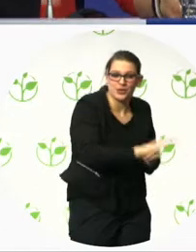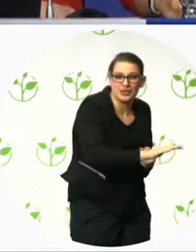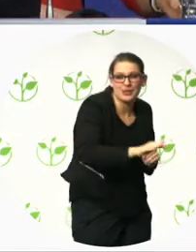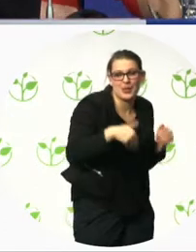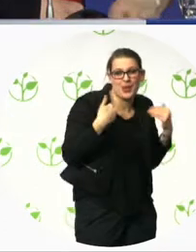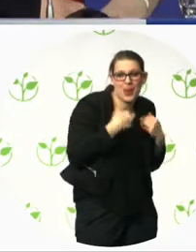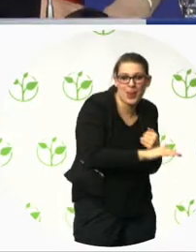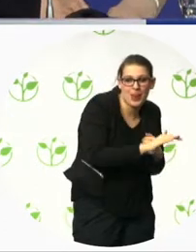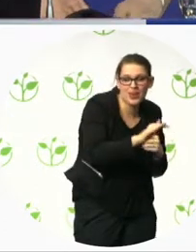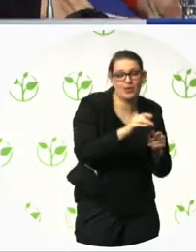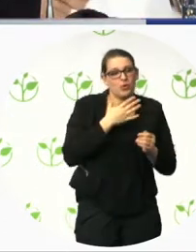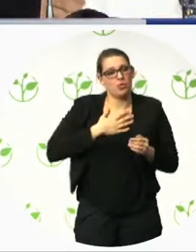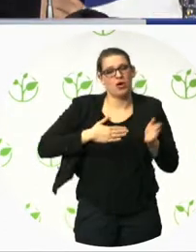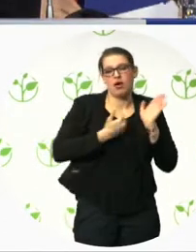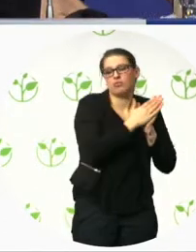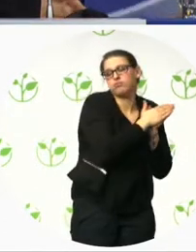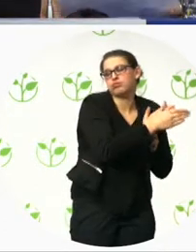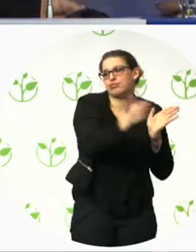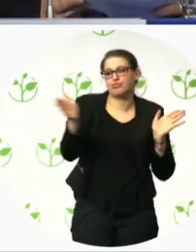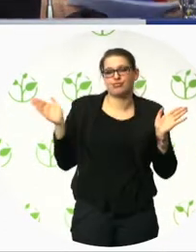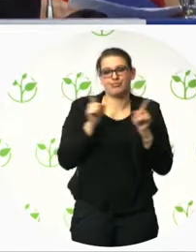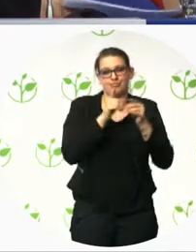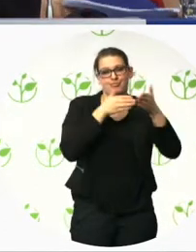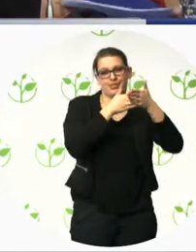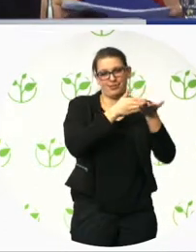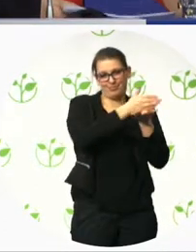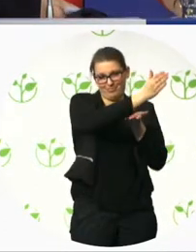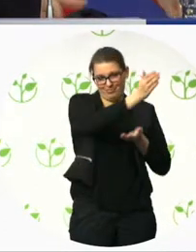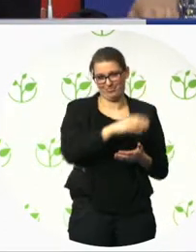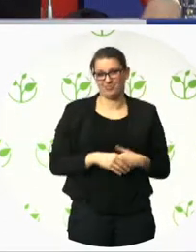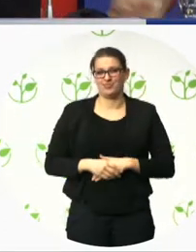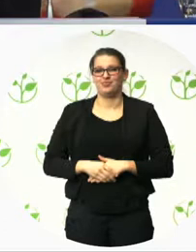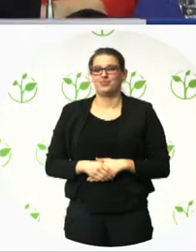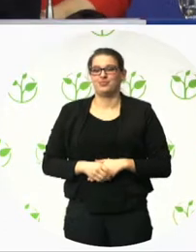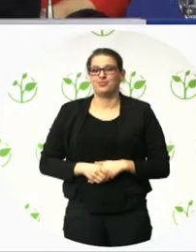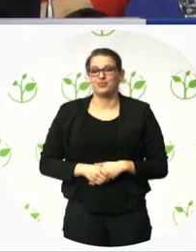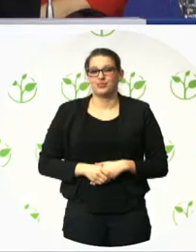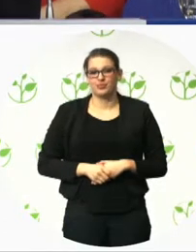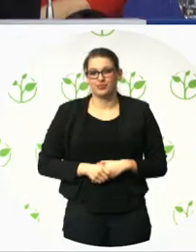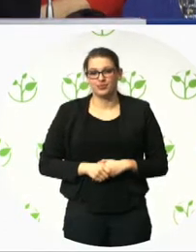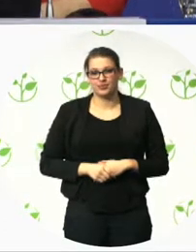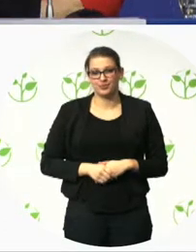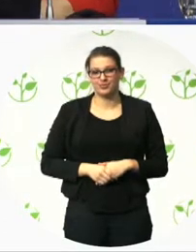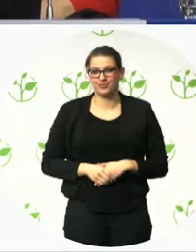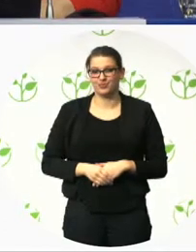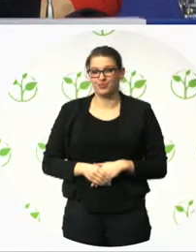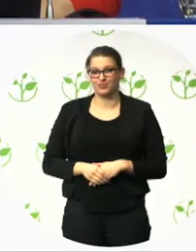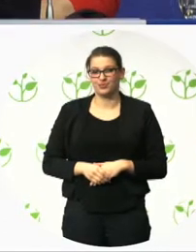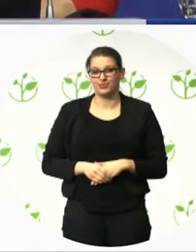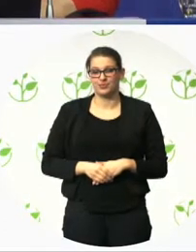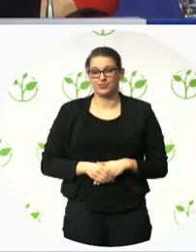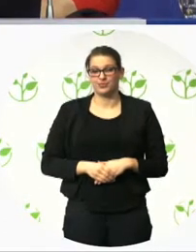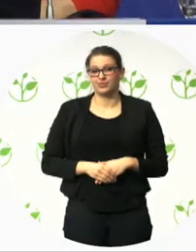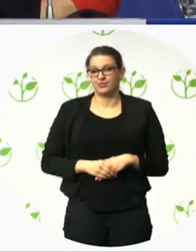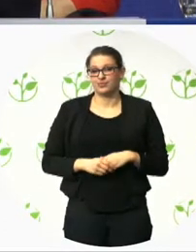As I said, one of the success factors is political dedication. And it's the NGOs